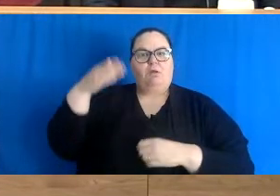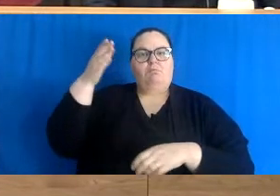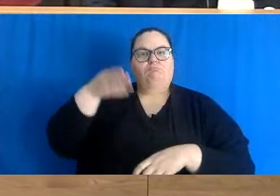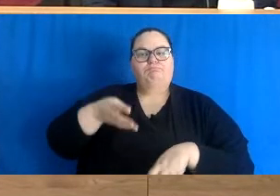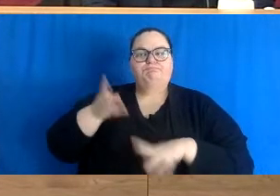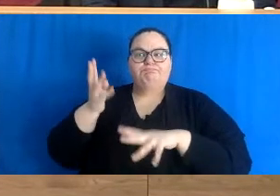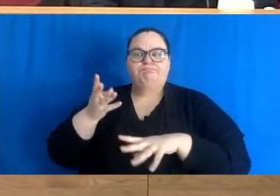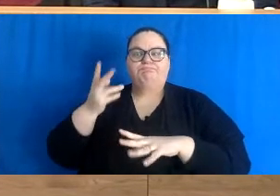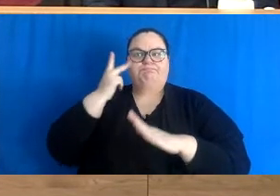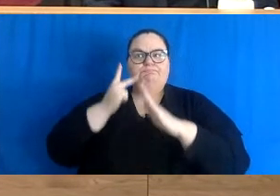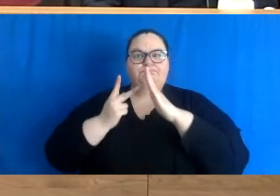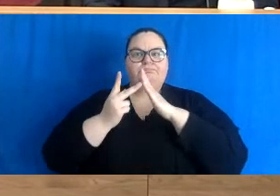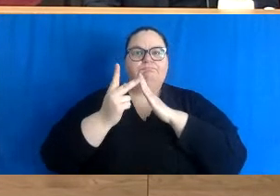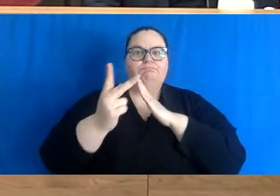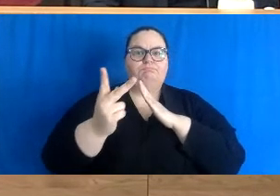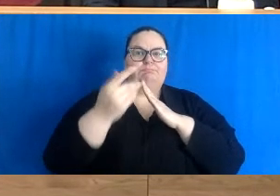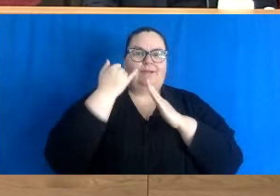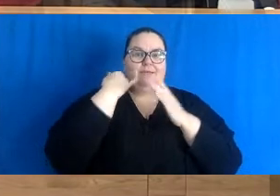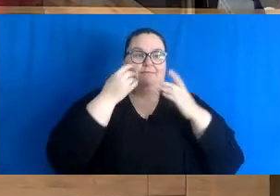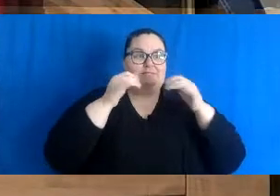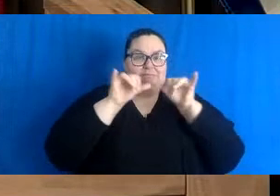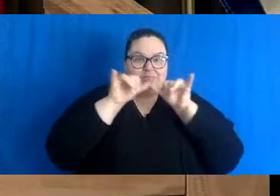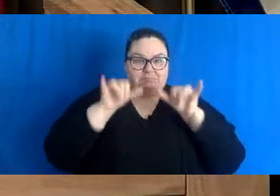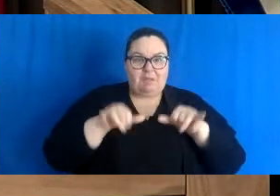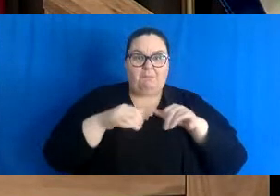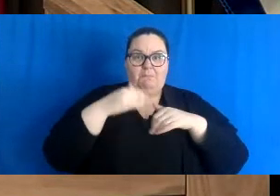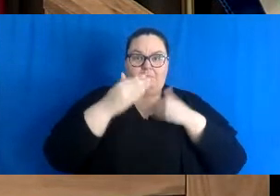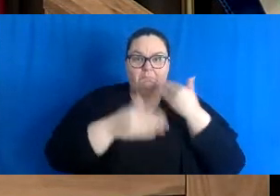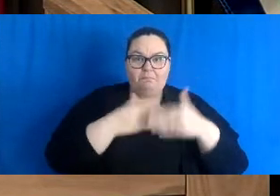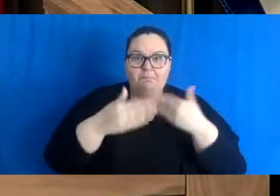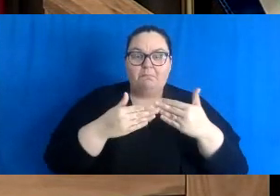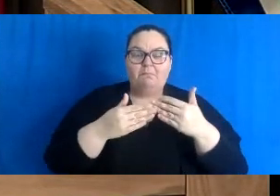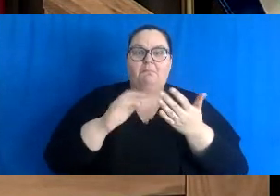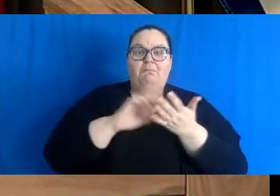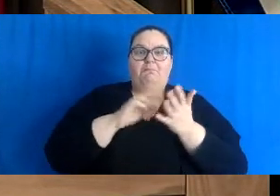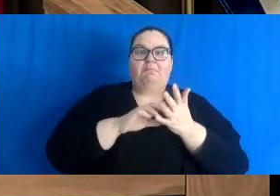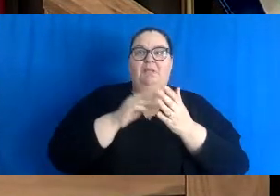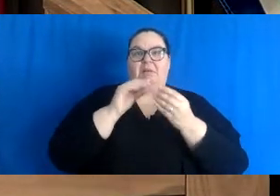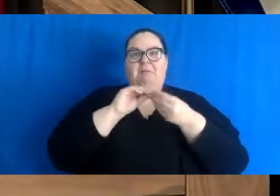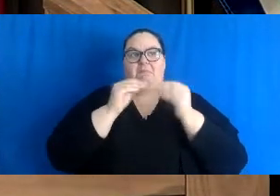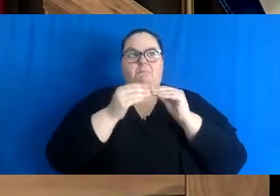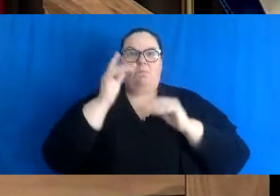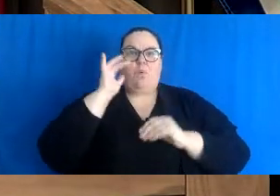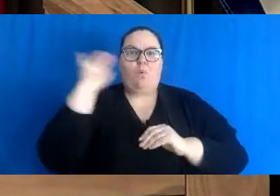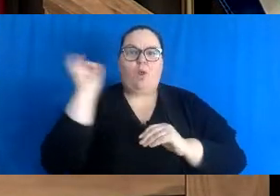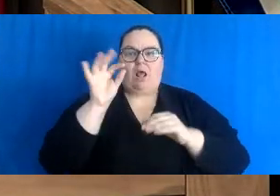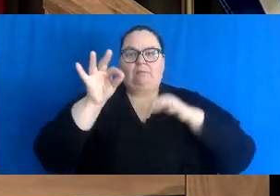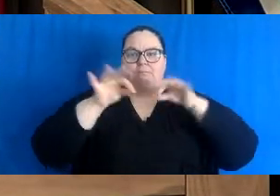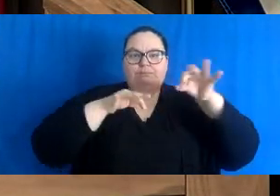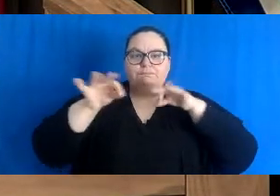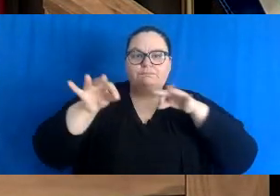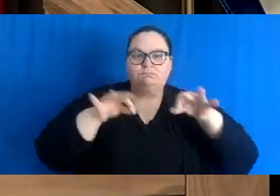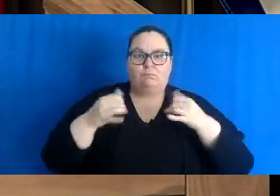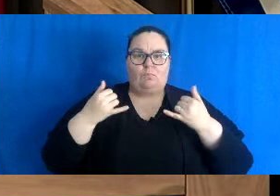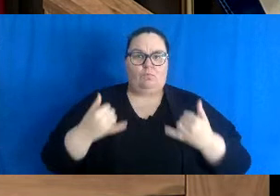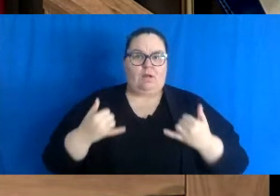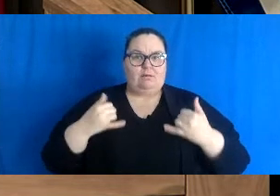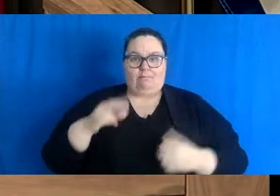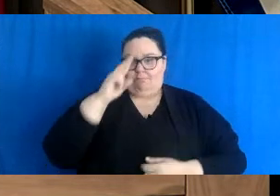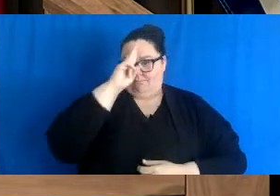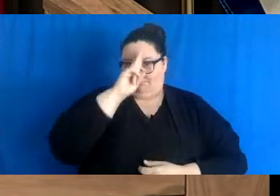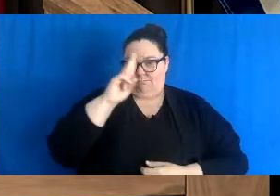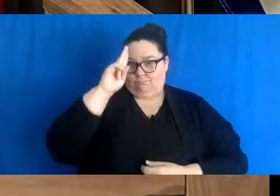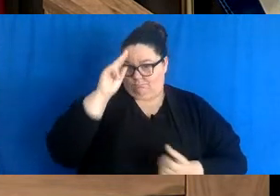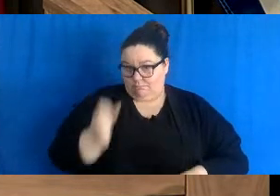continue along the path we are currently on with the Omicron variant. We currently have 105 cases in hospital